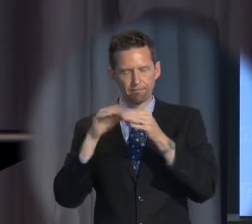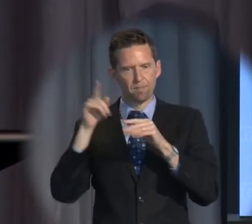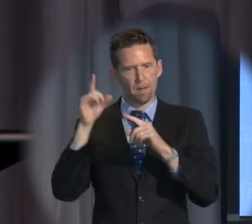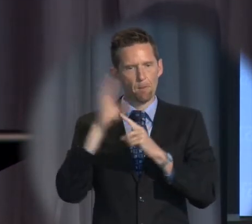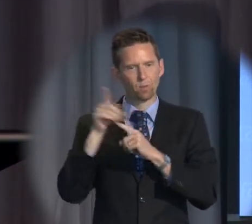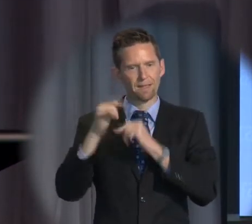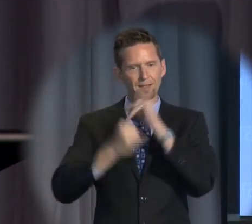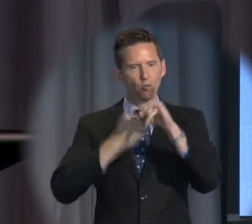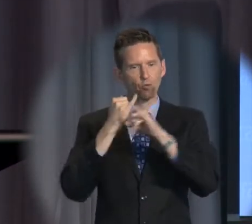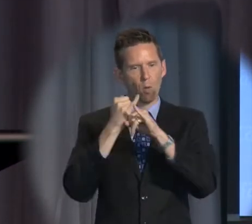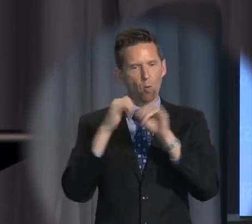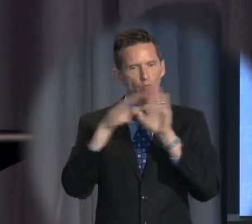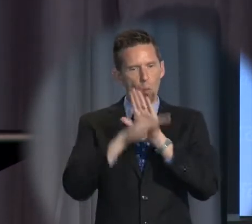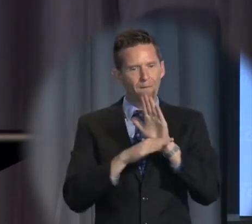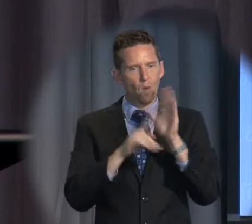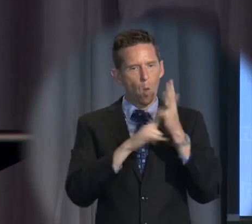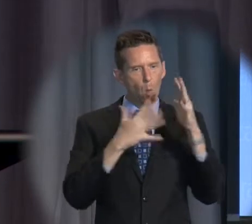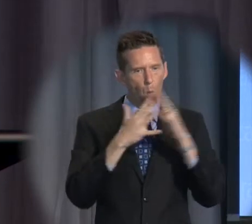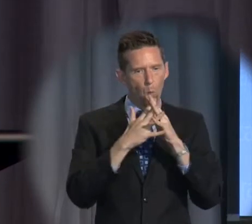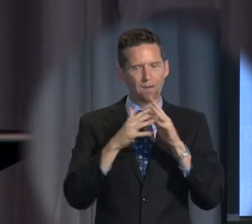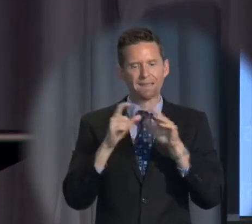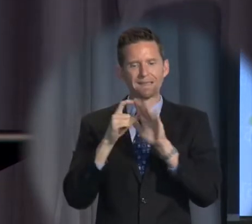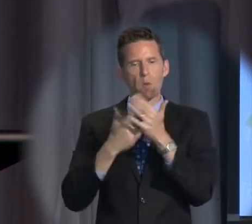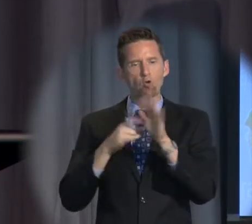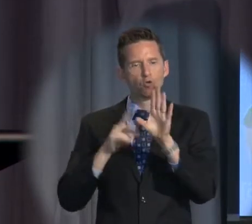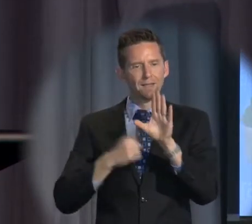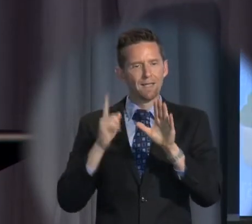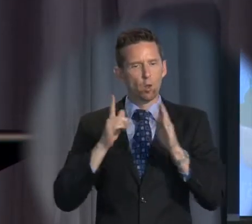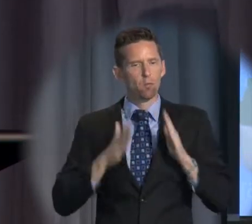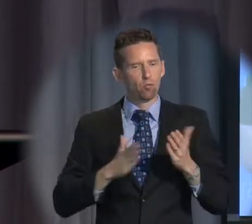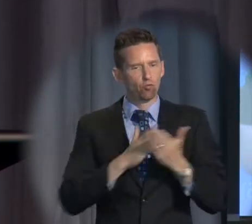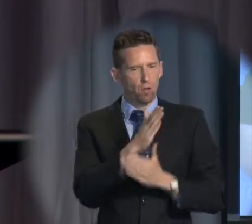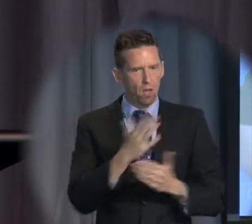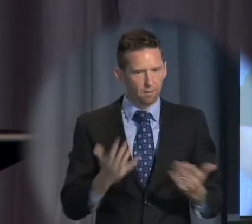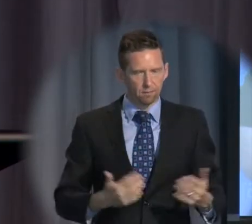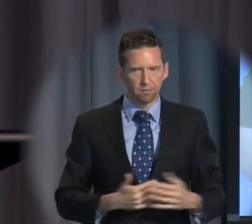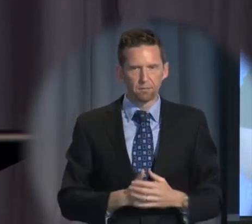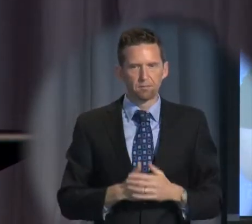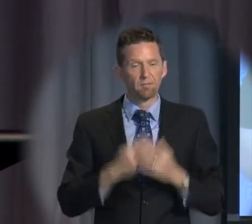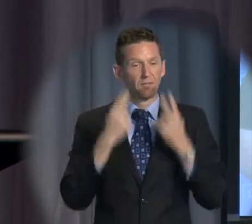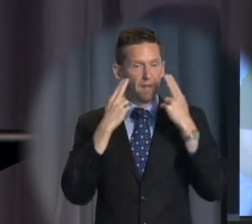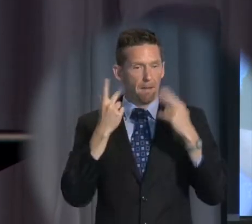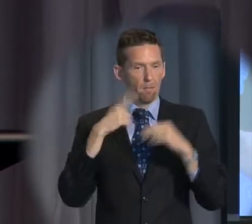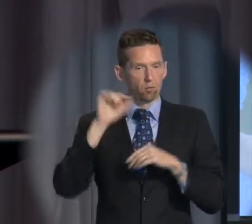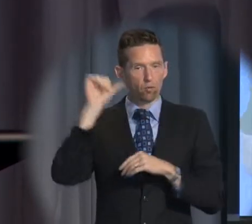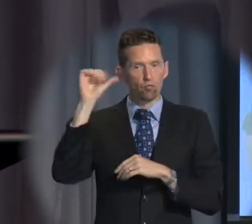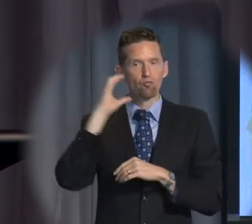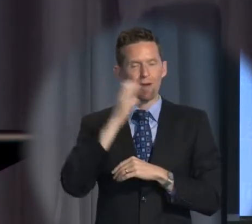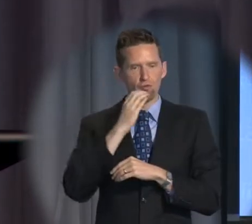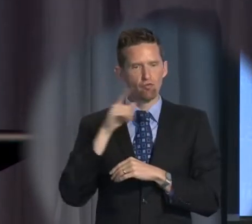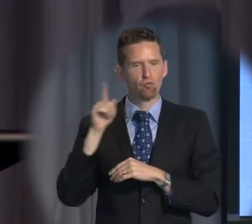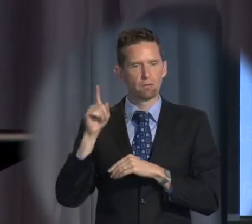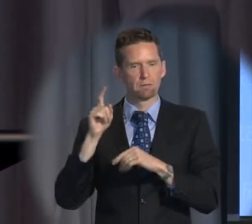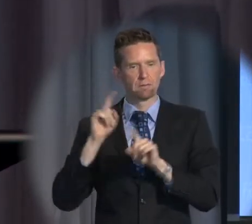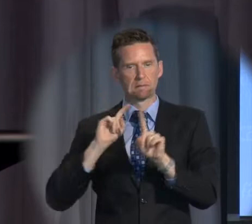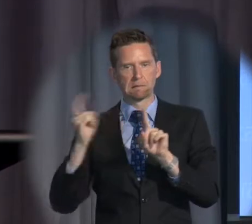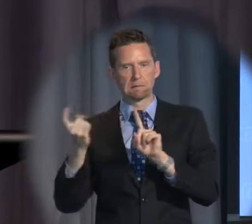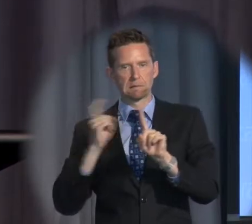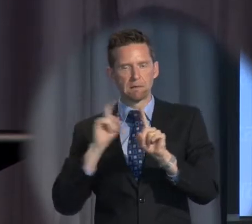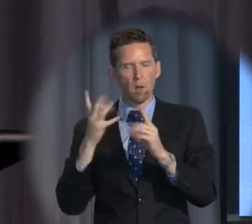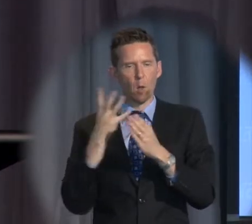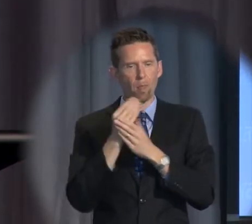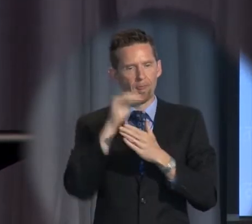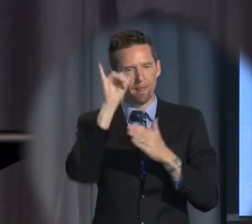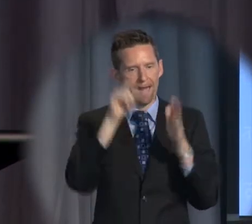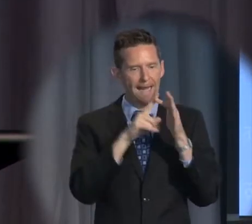democracy, and human rights. Not entirely surprising, given, of course, that the Russians are lingering with evil intent